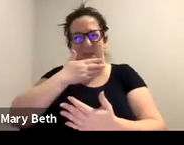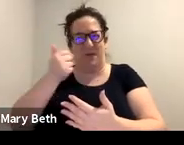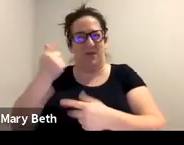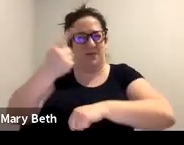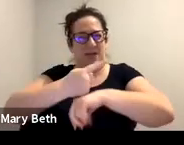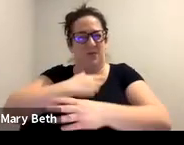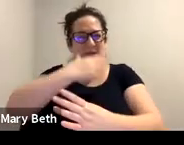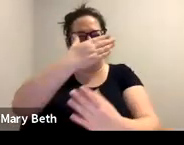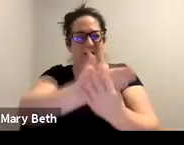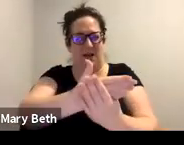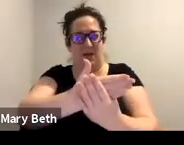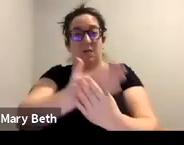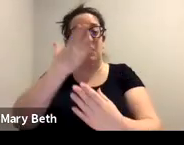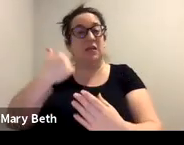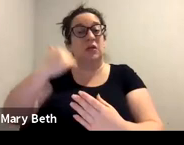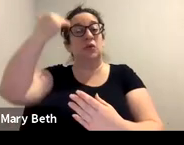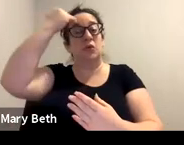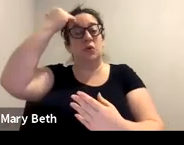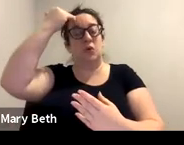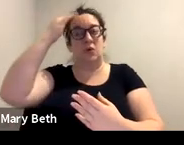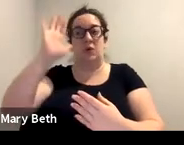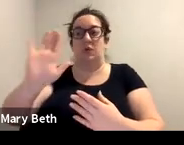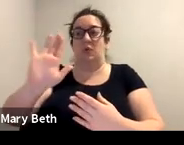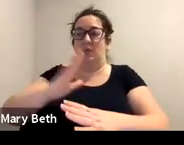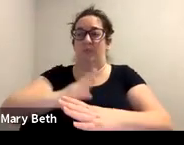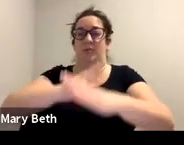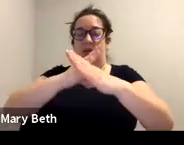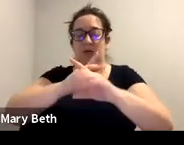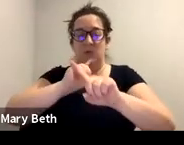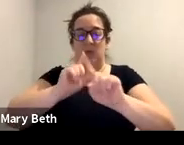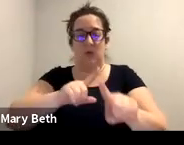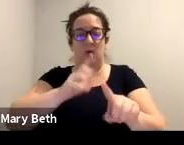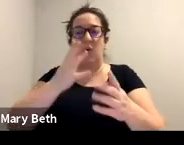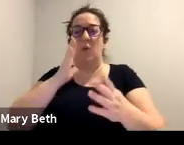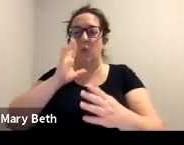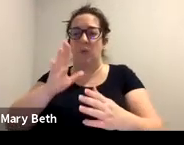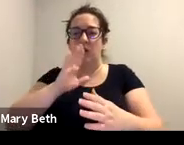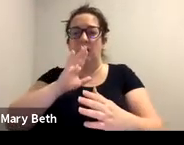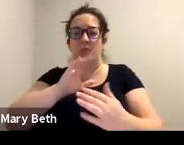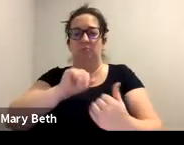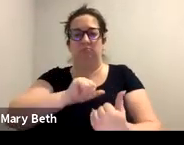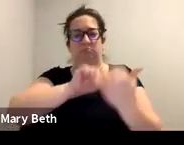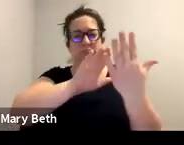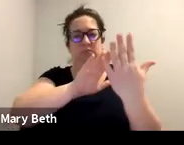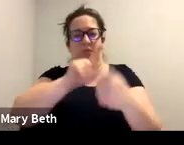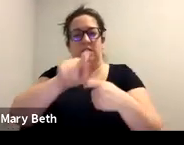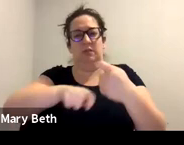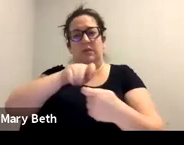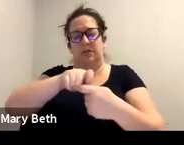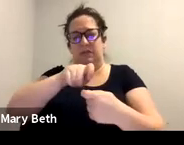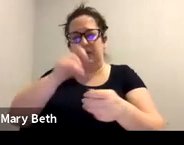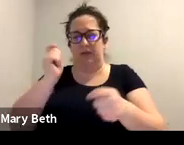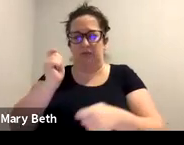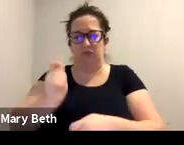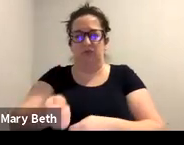because then I know that their protection order is going to end up in front of a specific judge or a commissioner versus a different